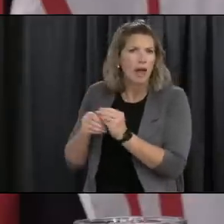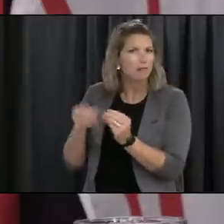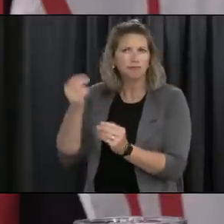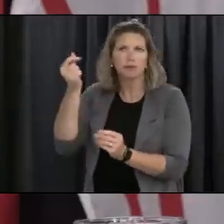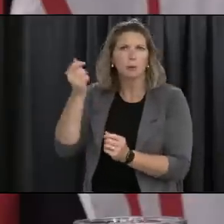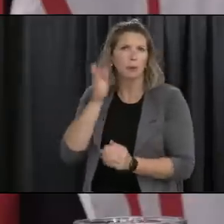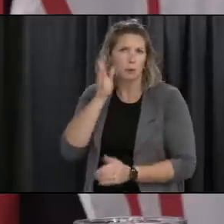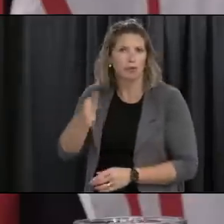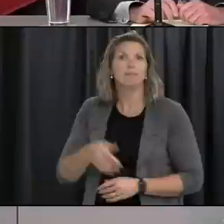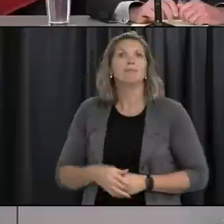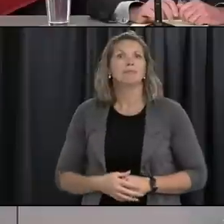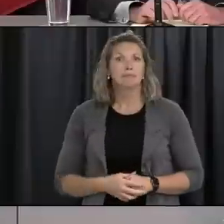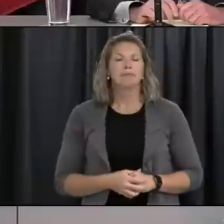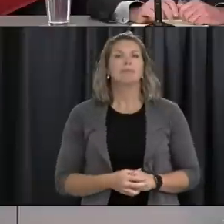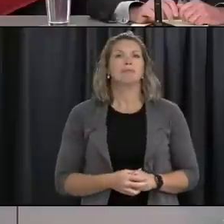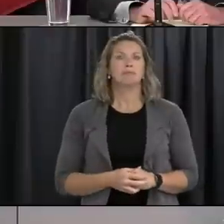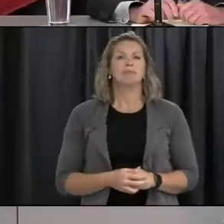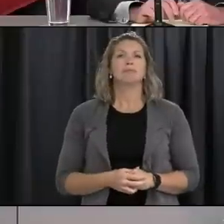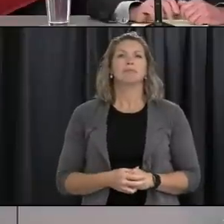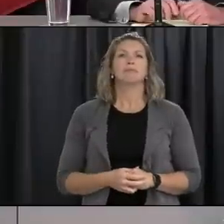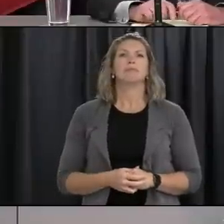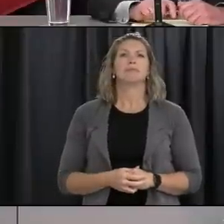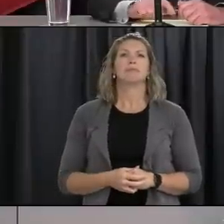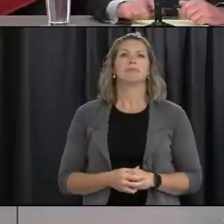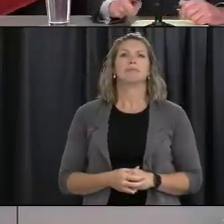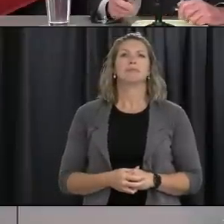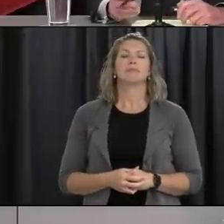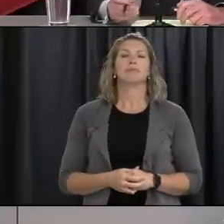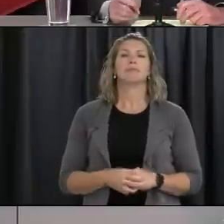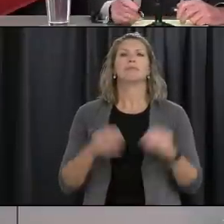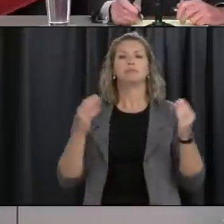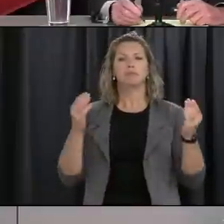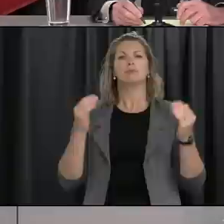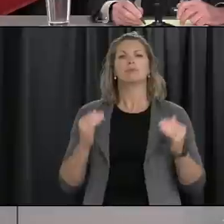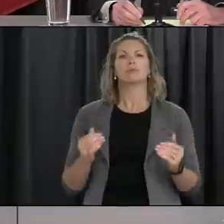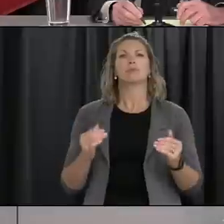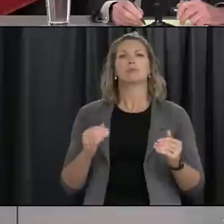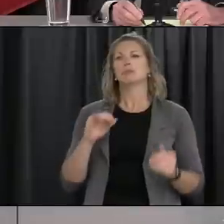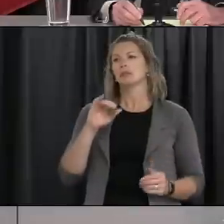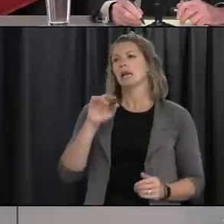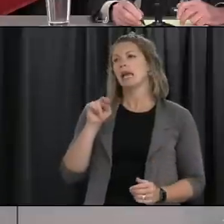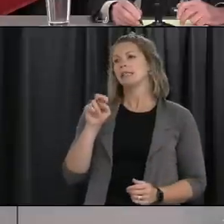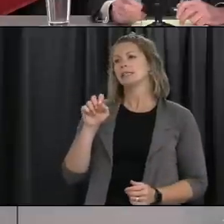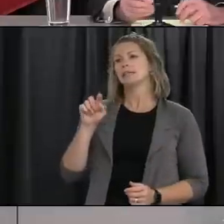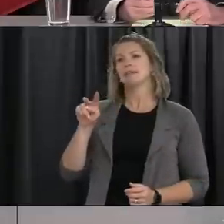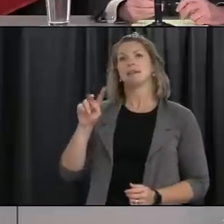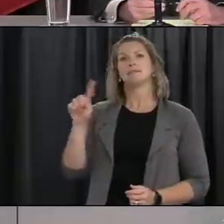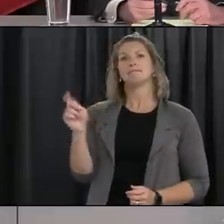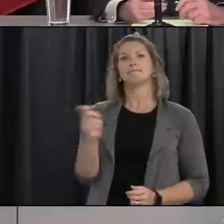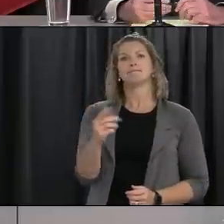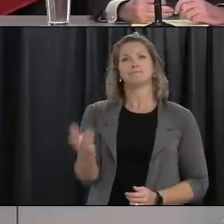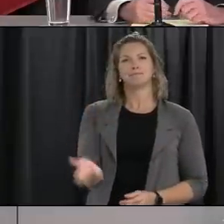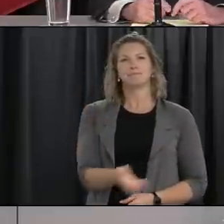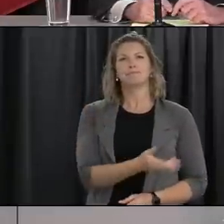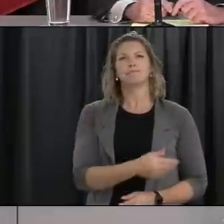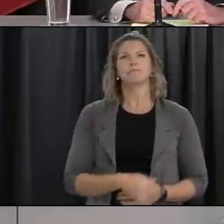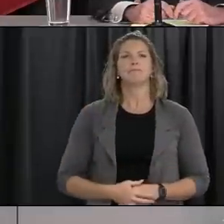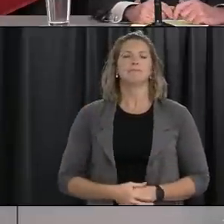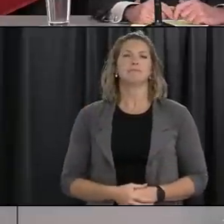thank you our next questions are from jody cook of ntv news go ahead